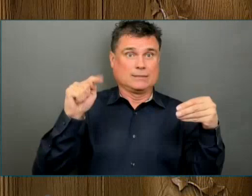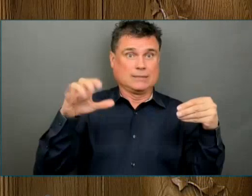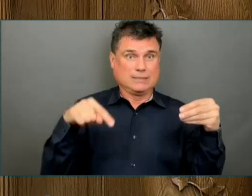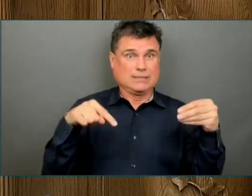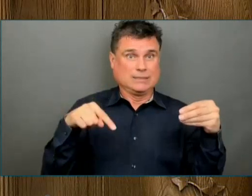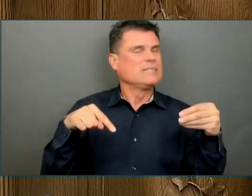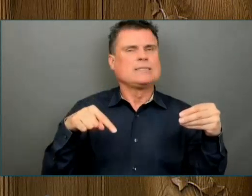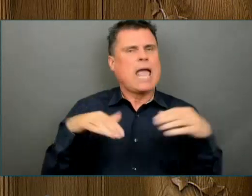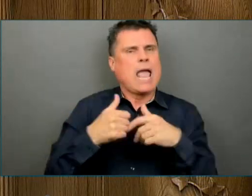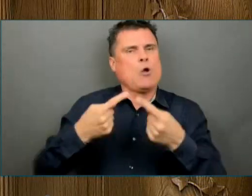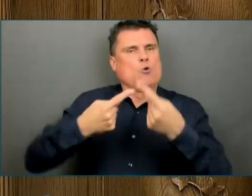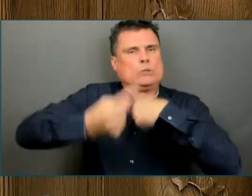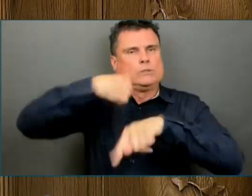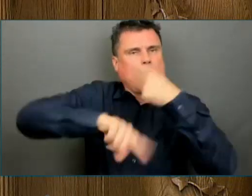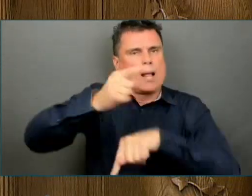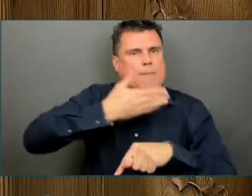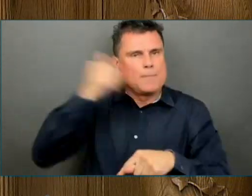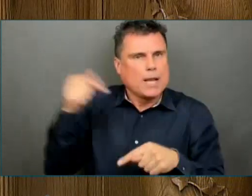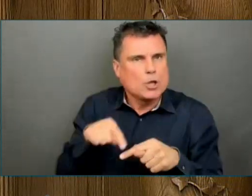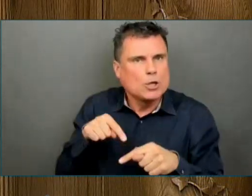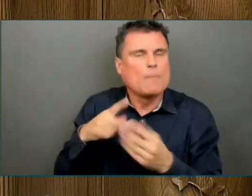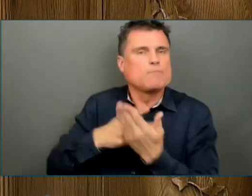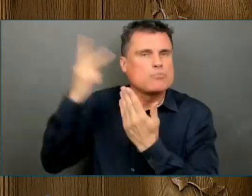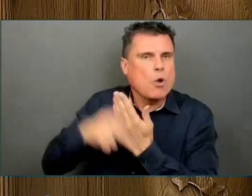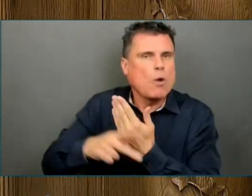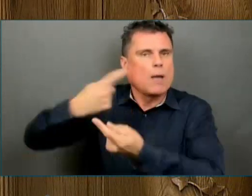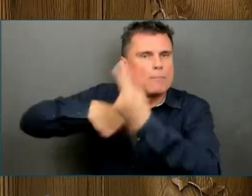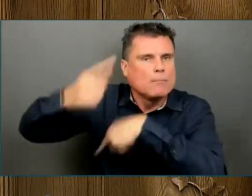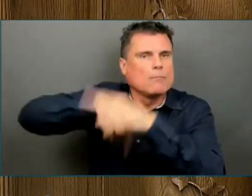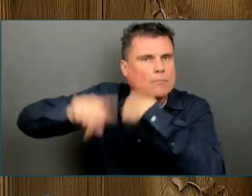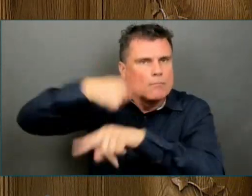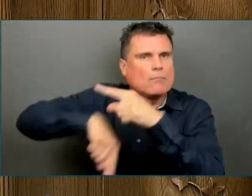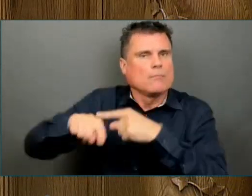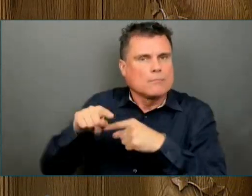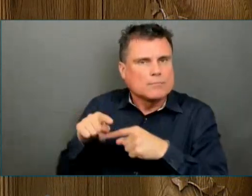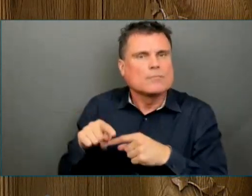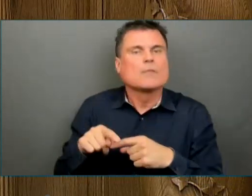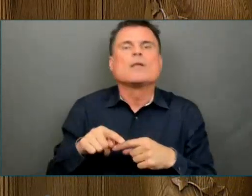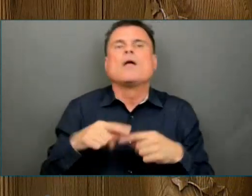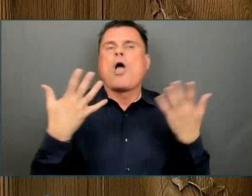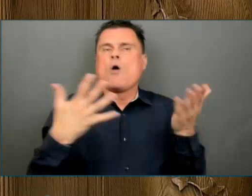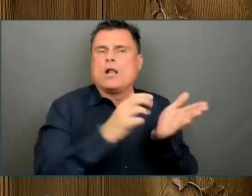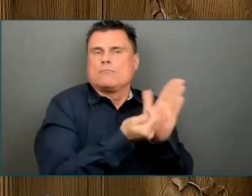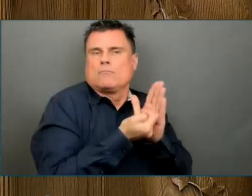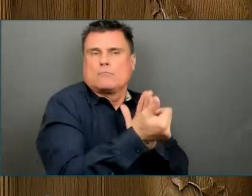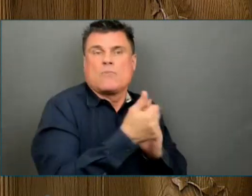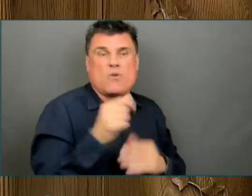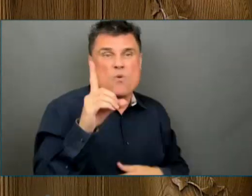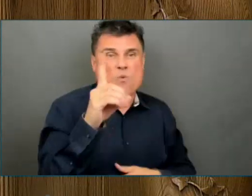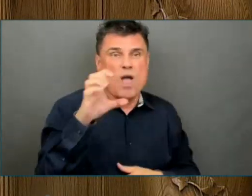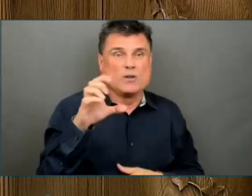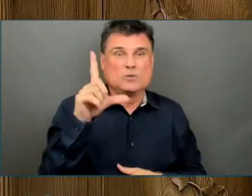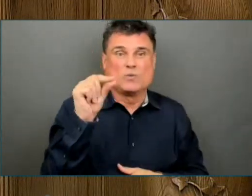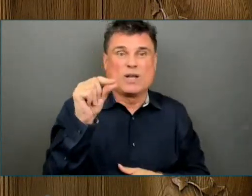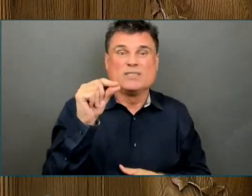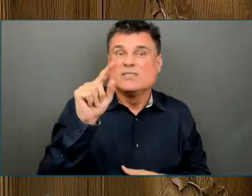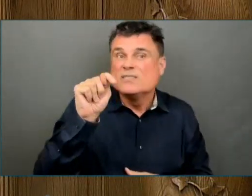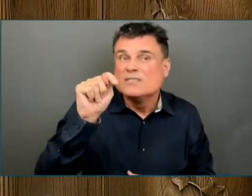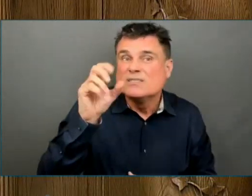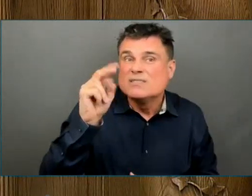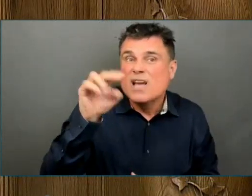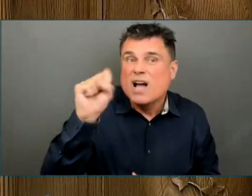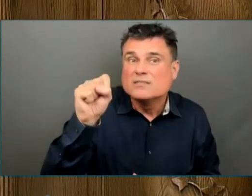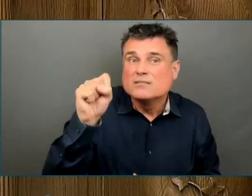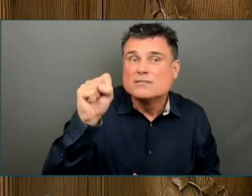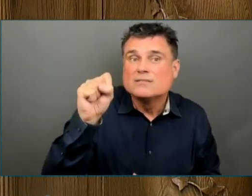120 tonnes of marine debris from BC coasts and shorelines, protecting wildlife and habitat, and planting